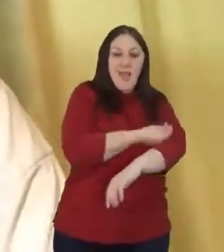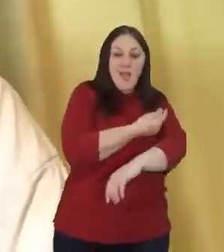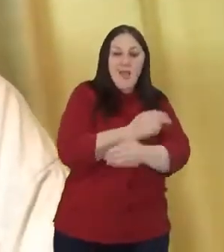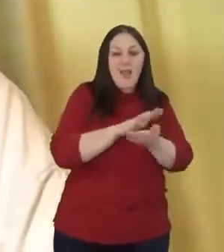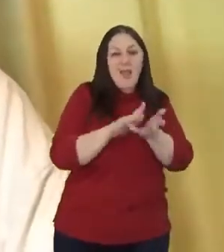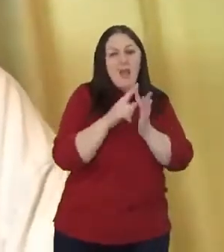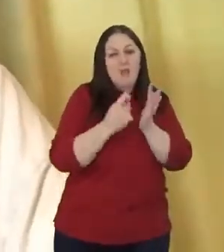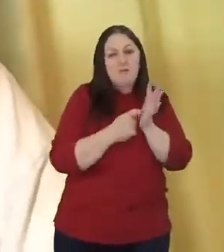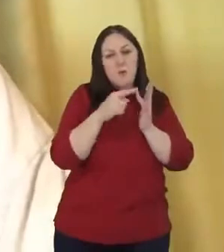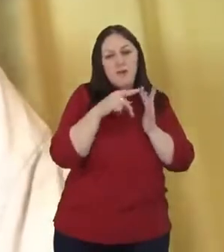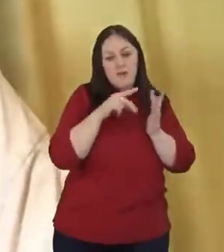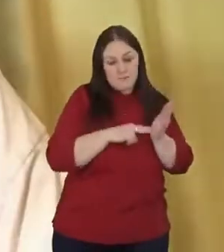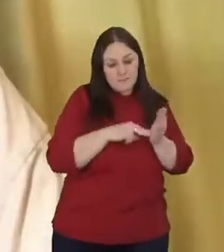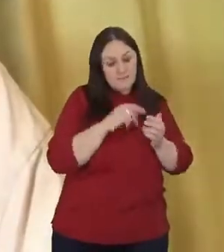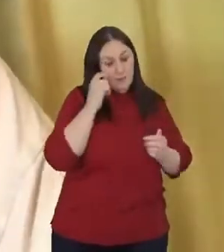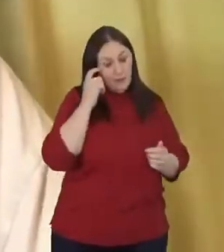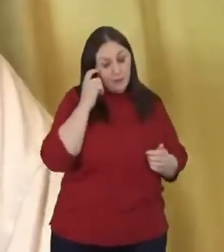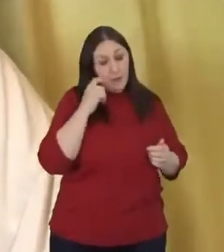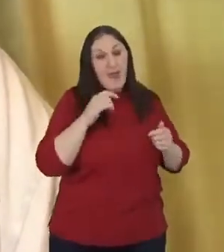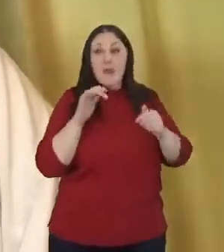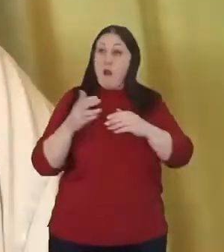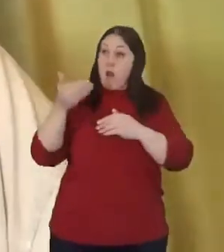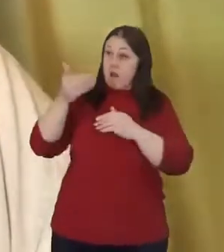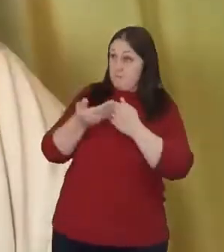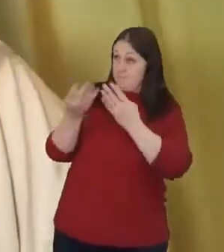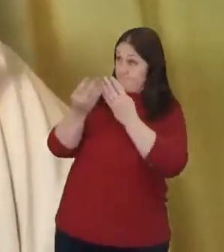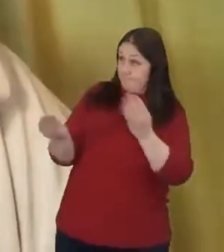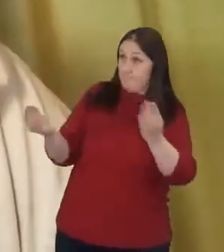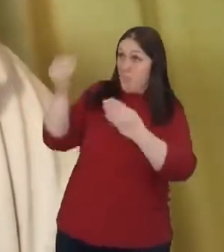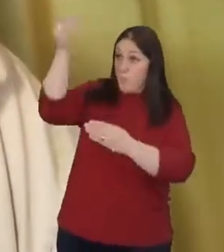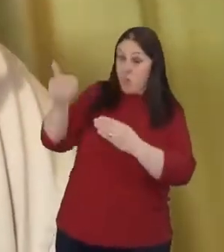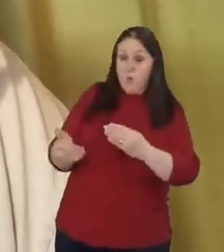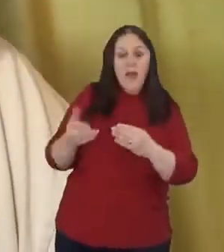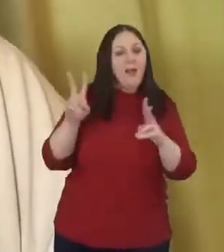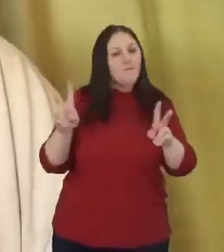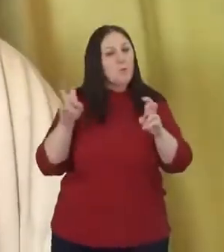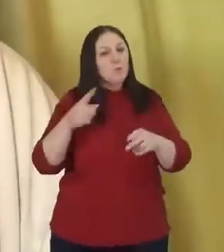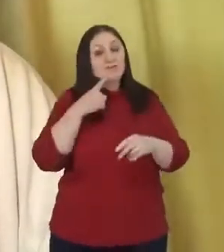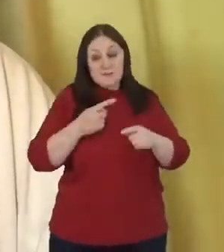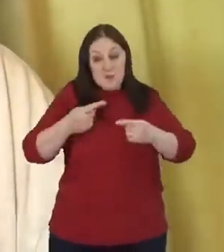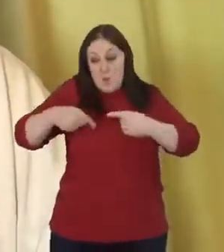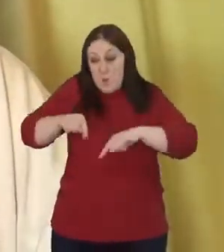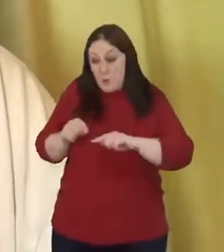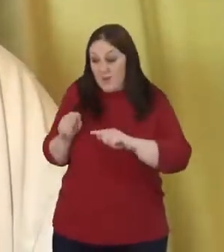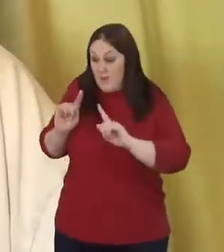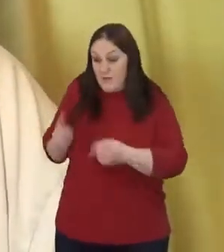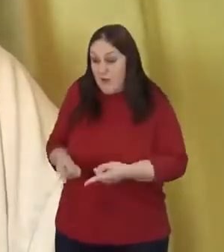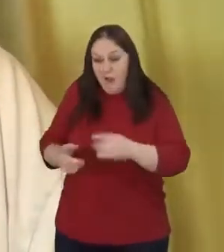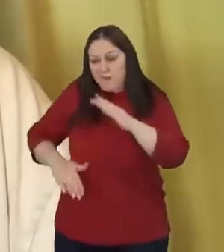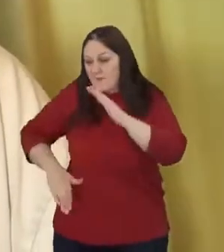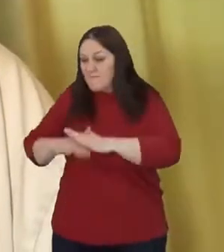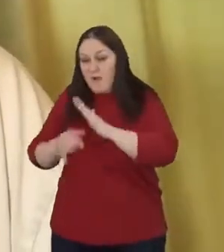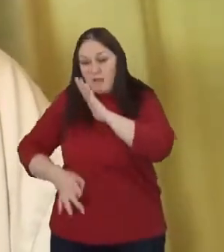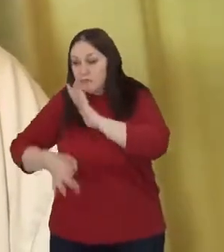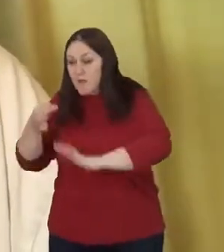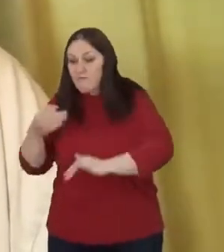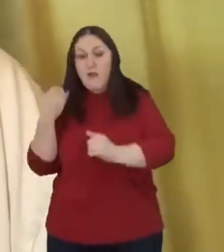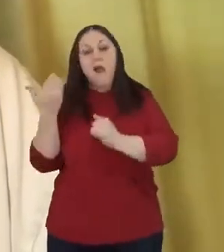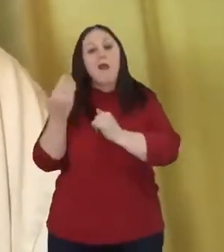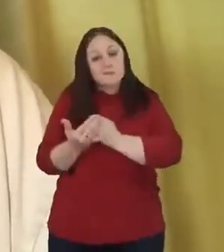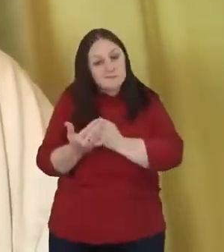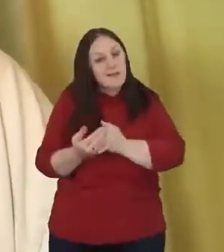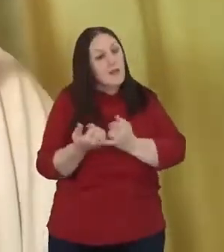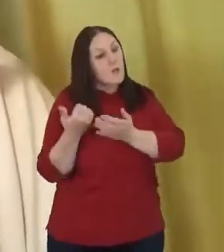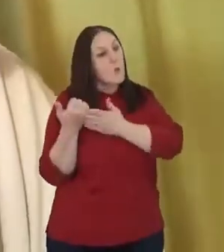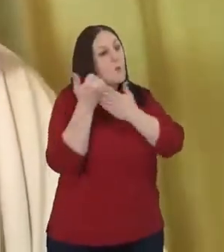community, there's a quote that says, we cannot fully recover until we help the society that made